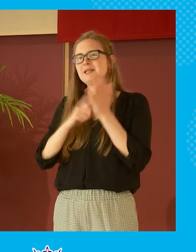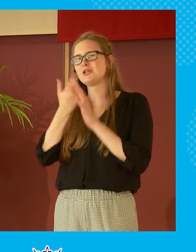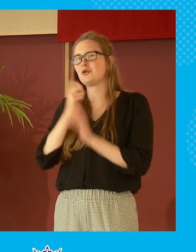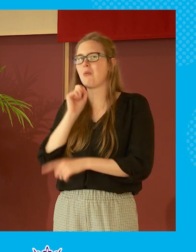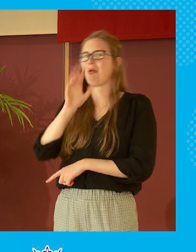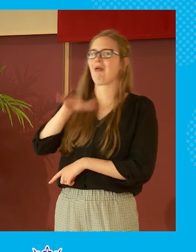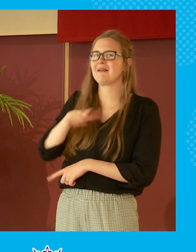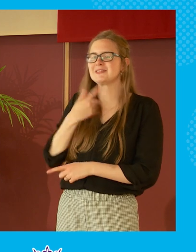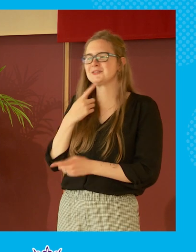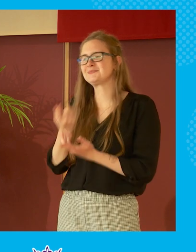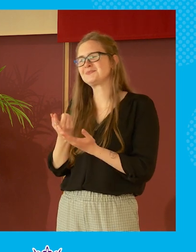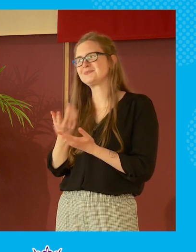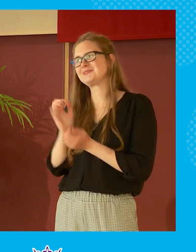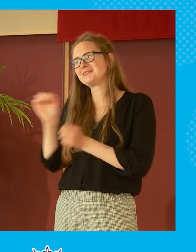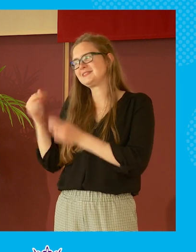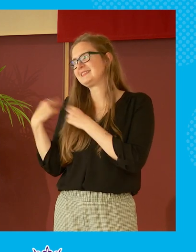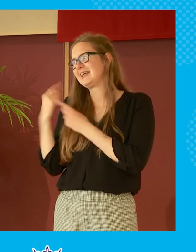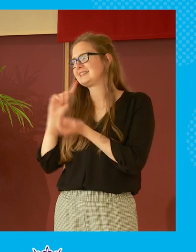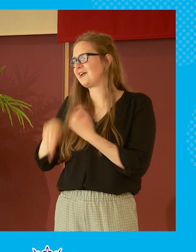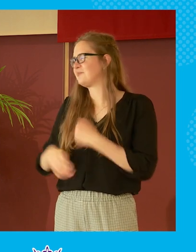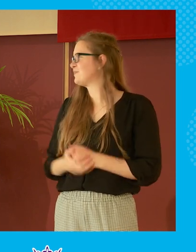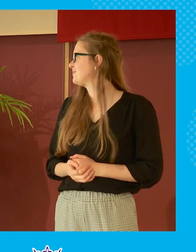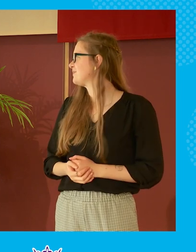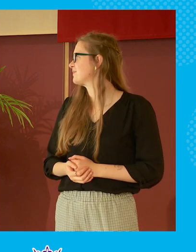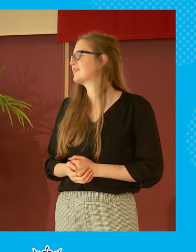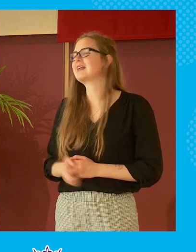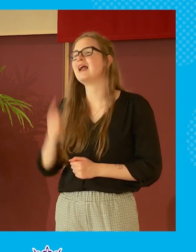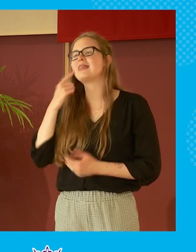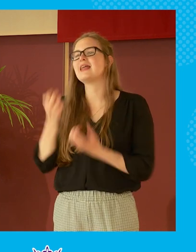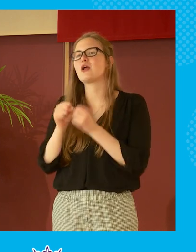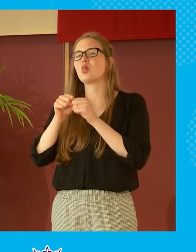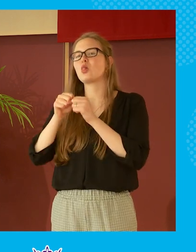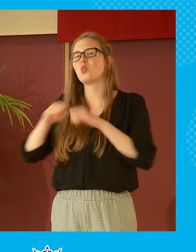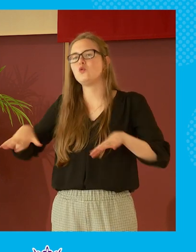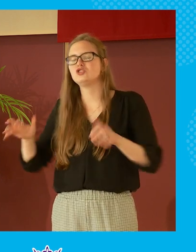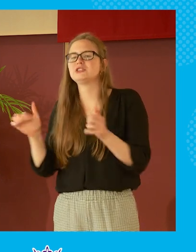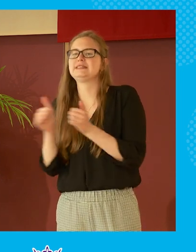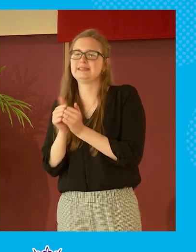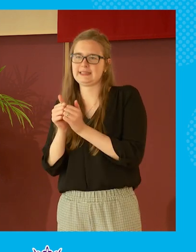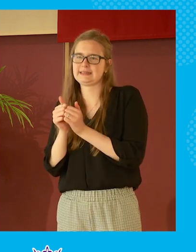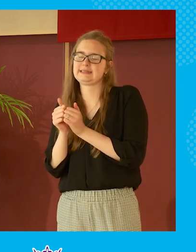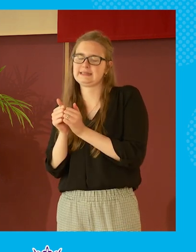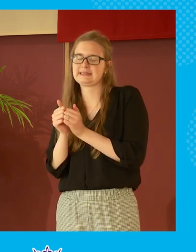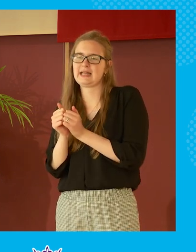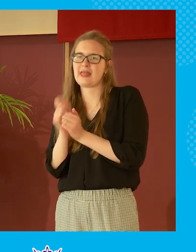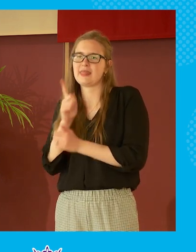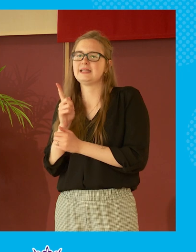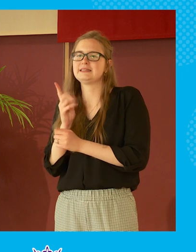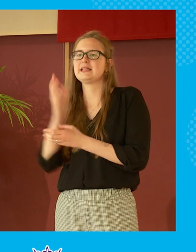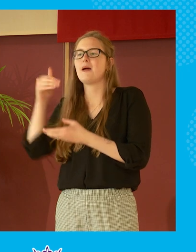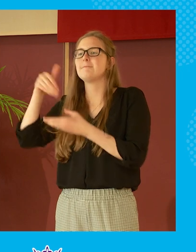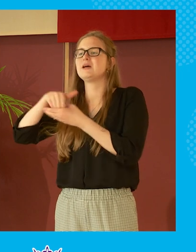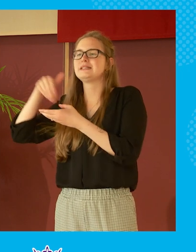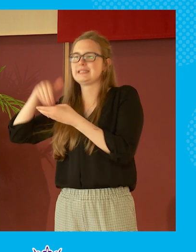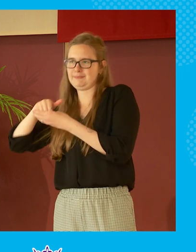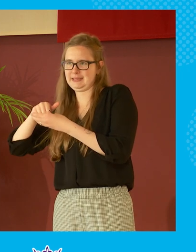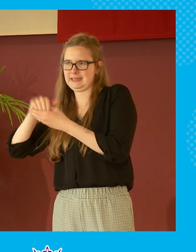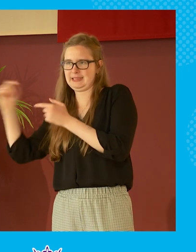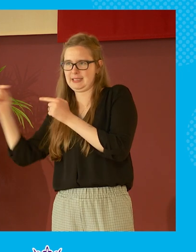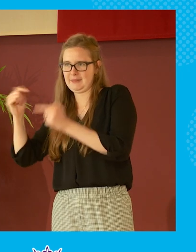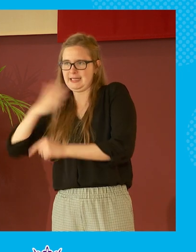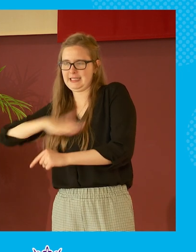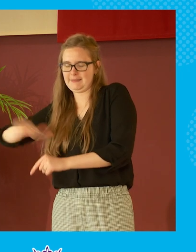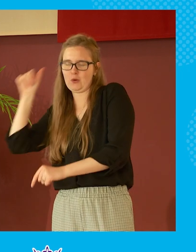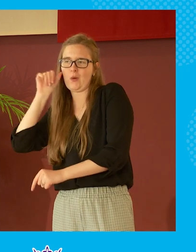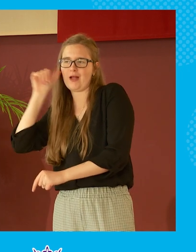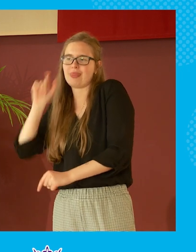you deal with that one so i think losers consent is something that participants in a debate need need to be